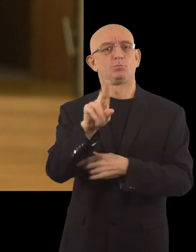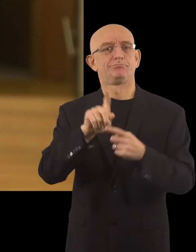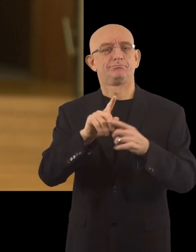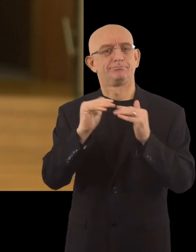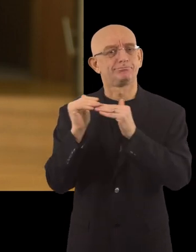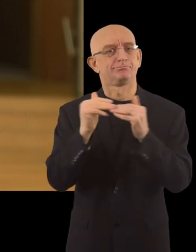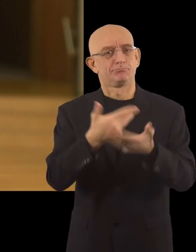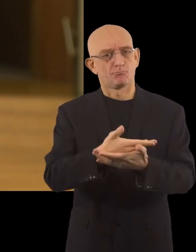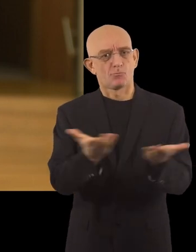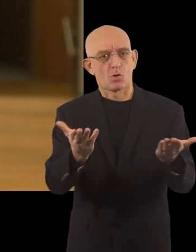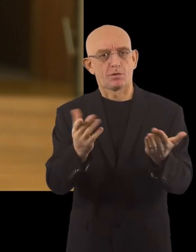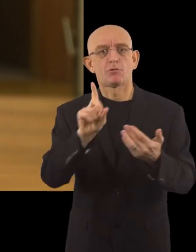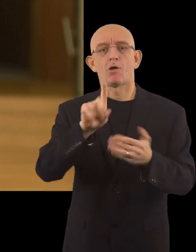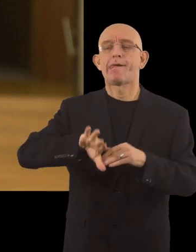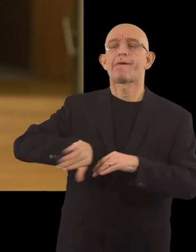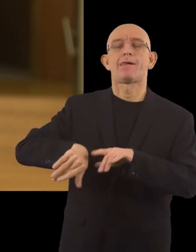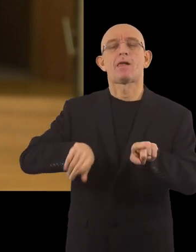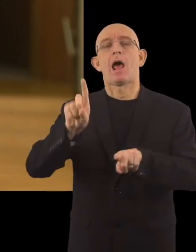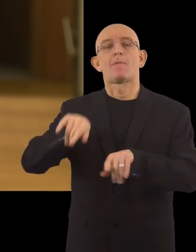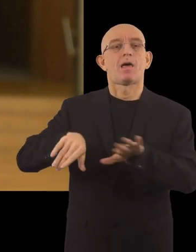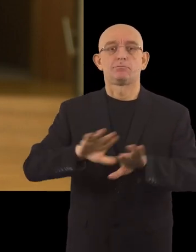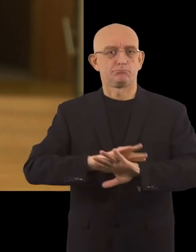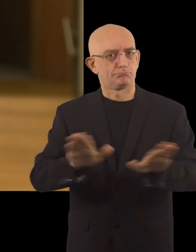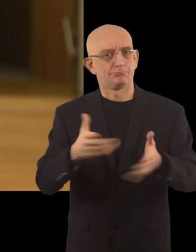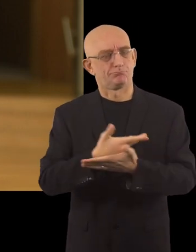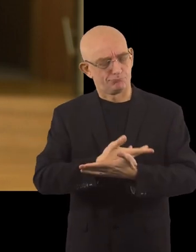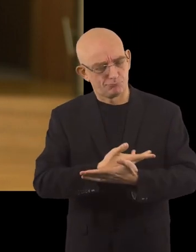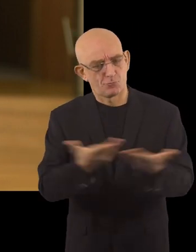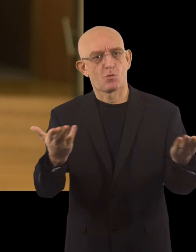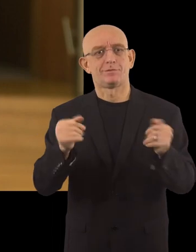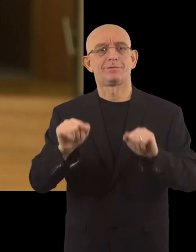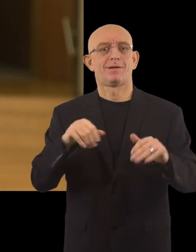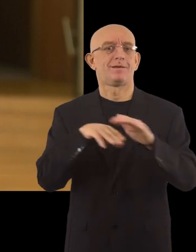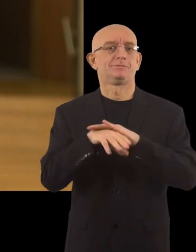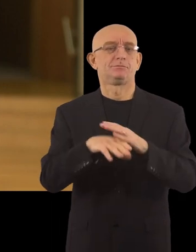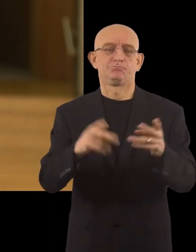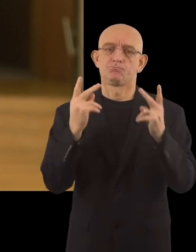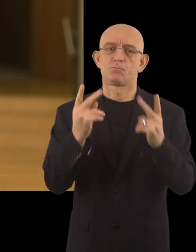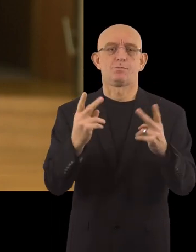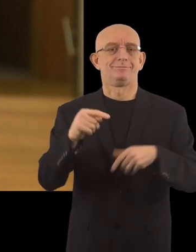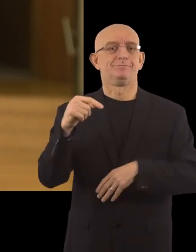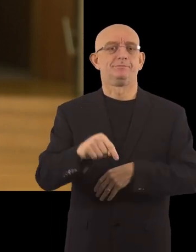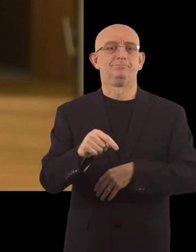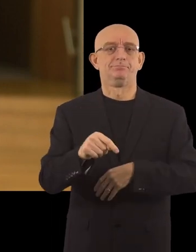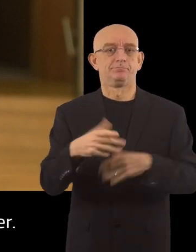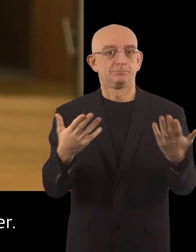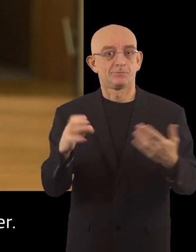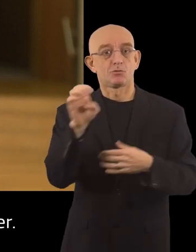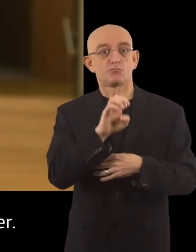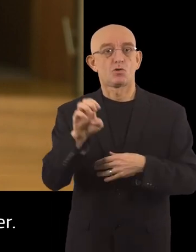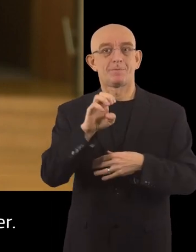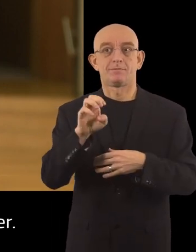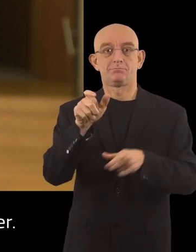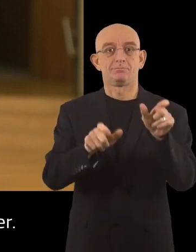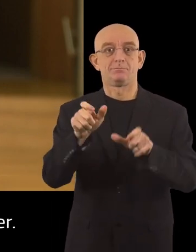fair for all without excluding anyone. Accessibility is important for all of us. The